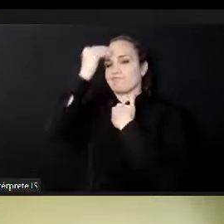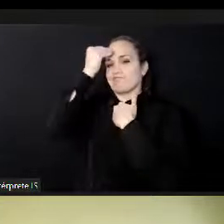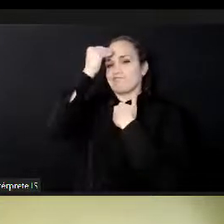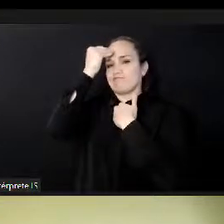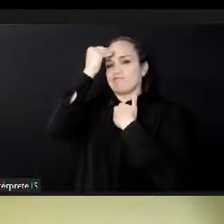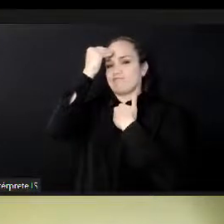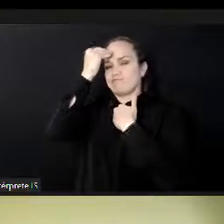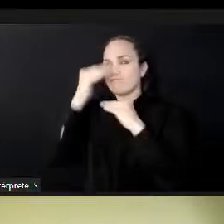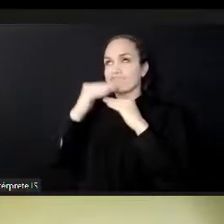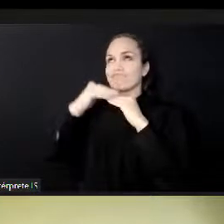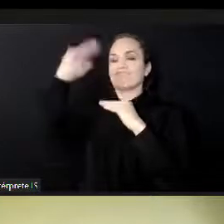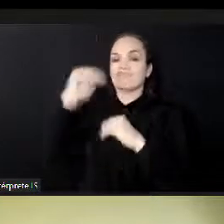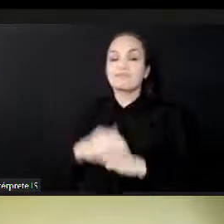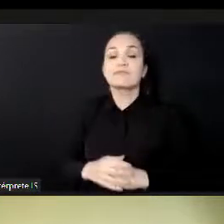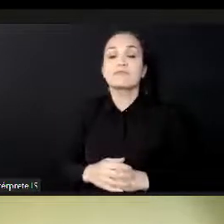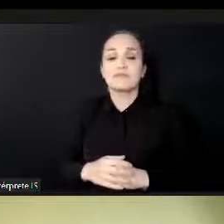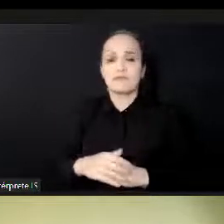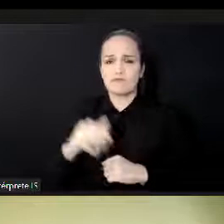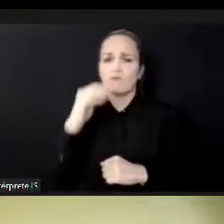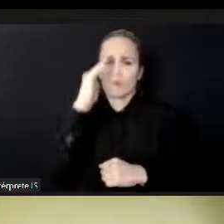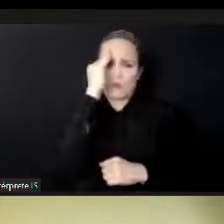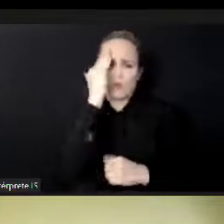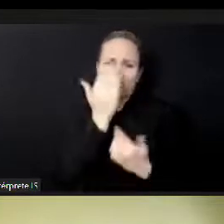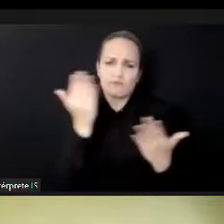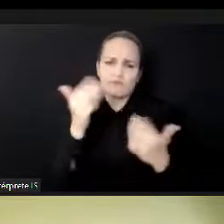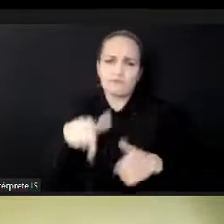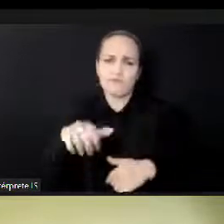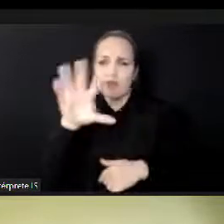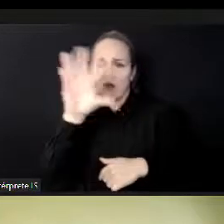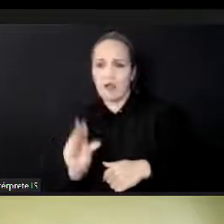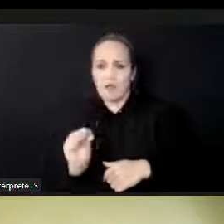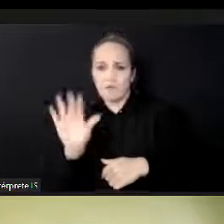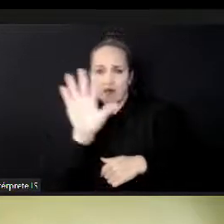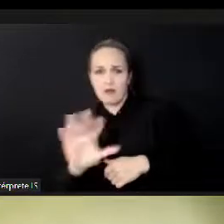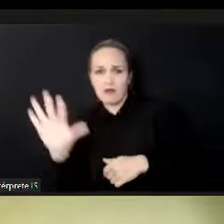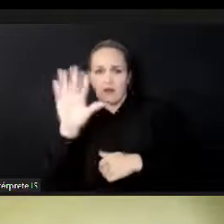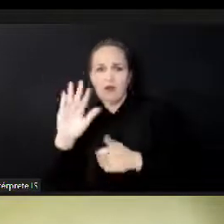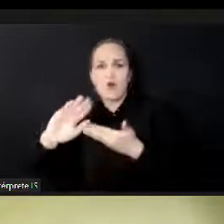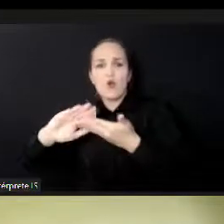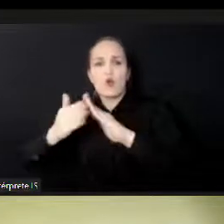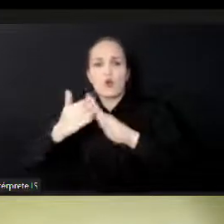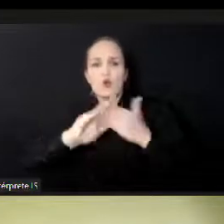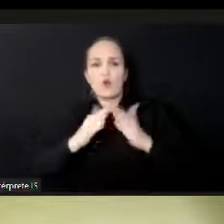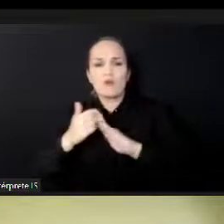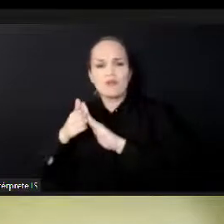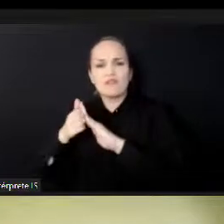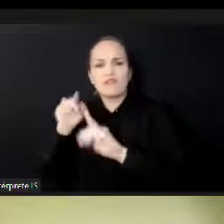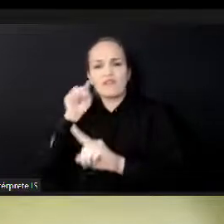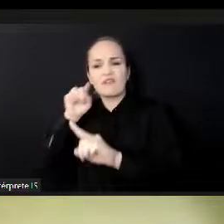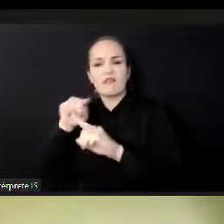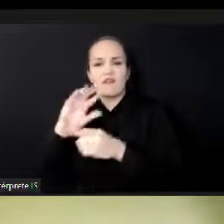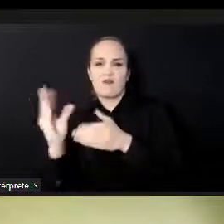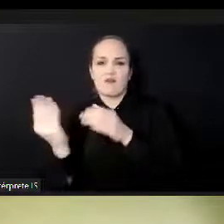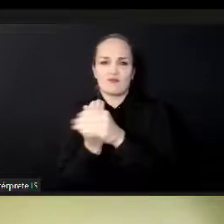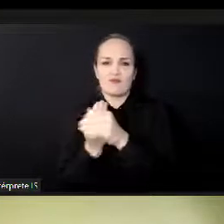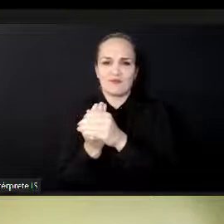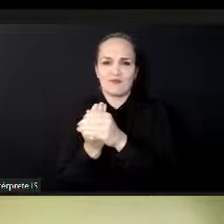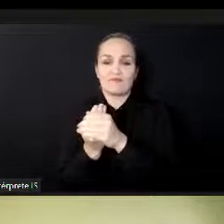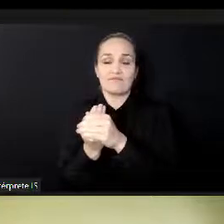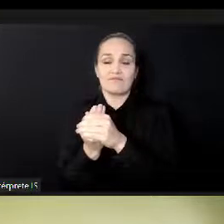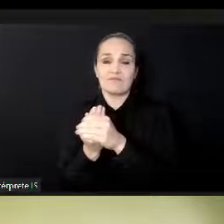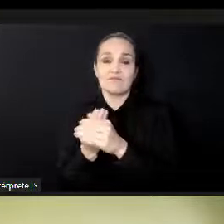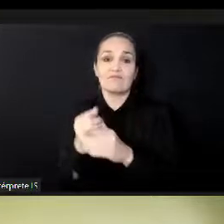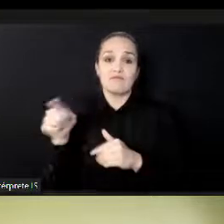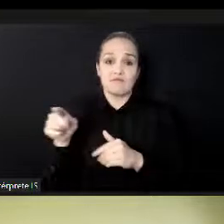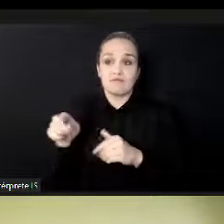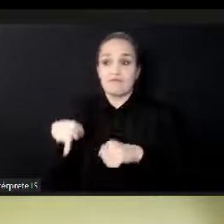diaspora. My company started in 2006 in London. And during the 2012 Olympics, we ran a big event